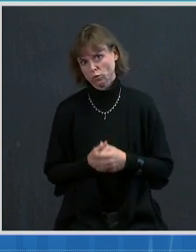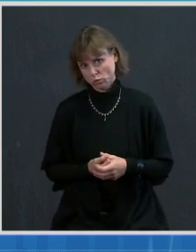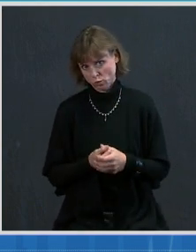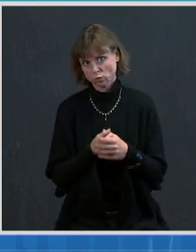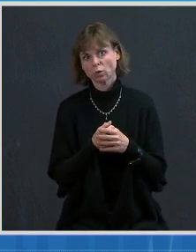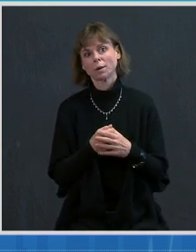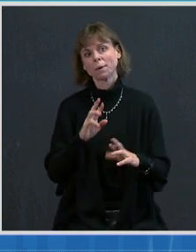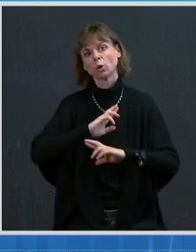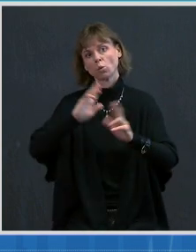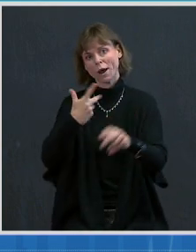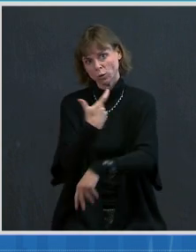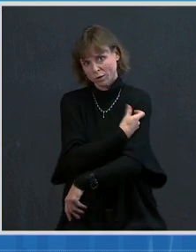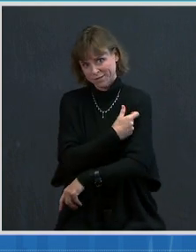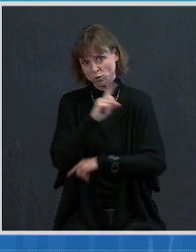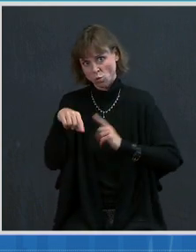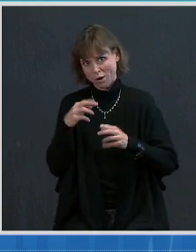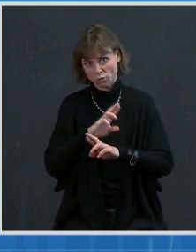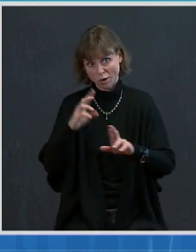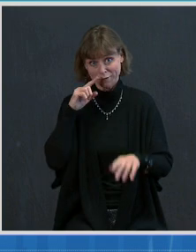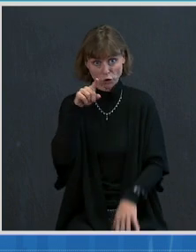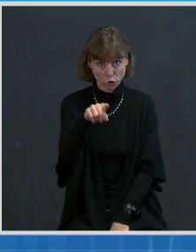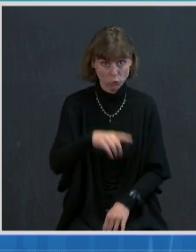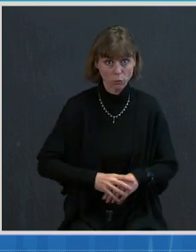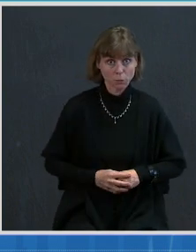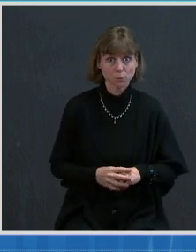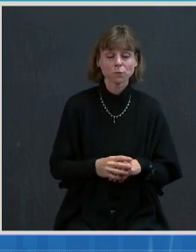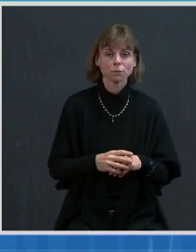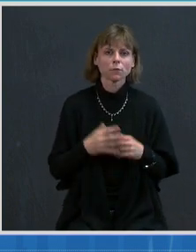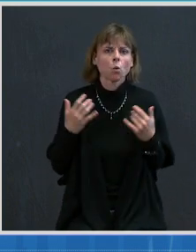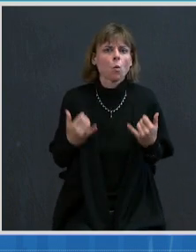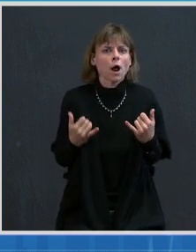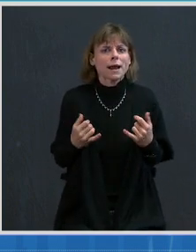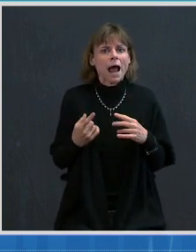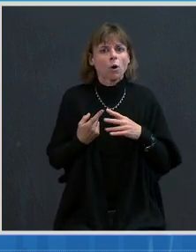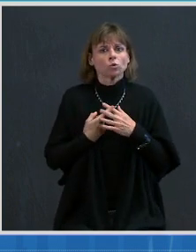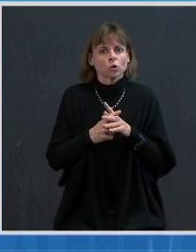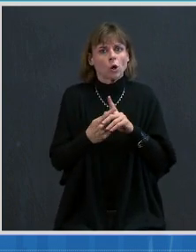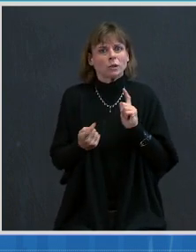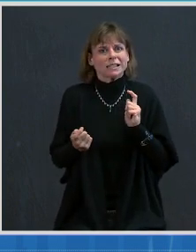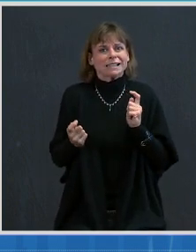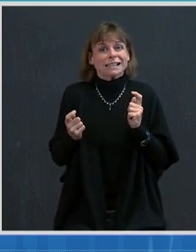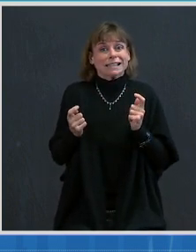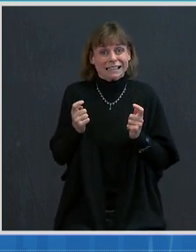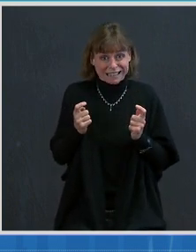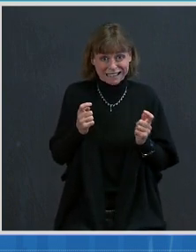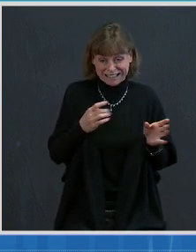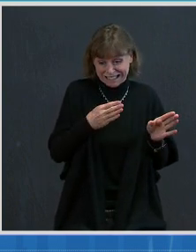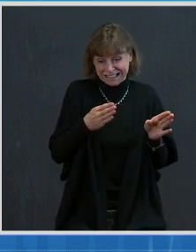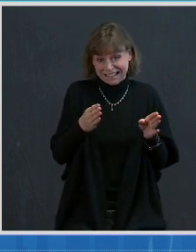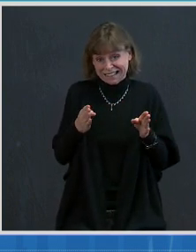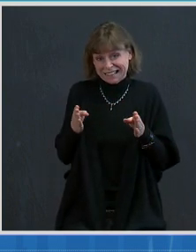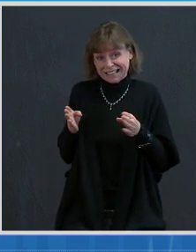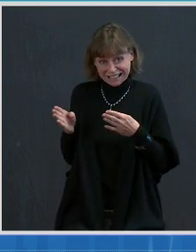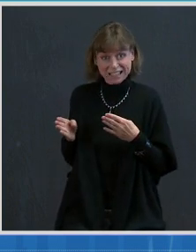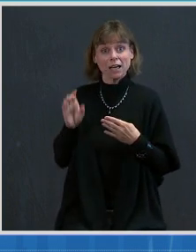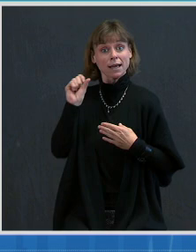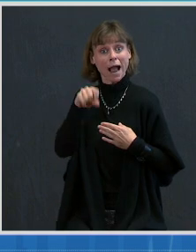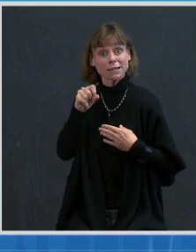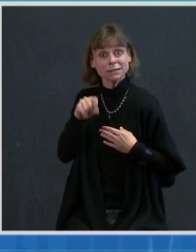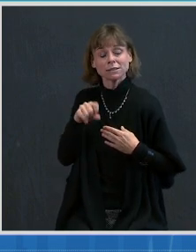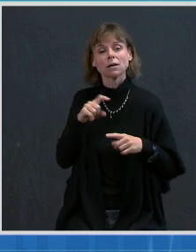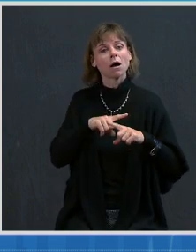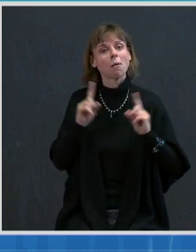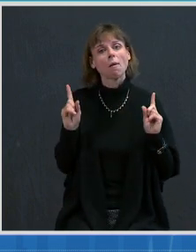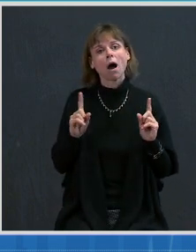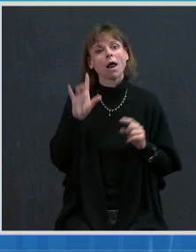when it is available to you. We are just starting to turn the corner. The data are moving in the right direction, but where this goes is dependent